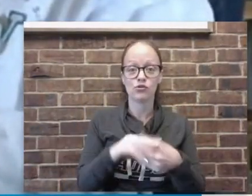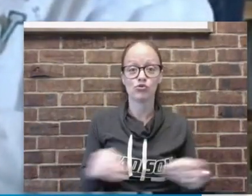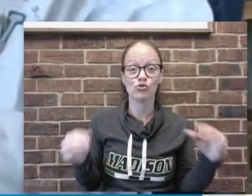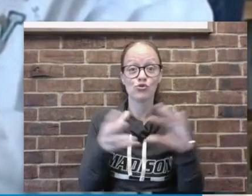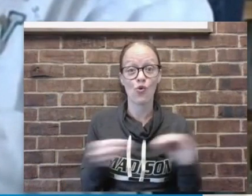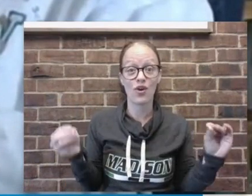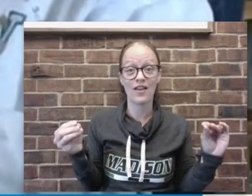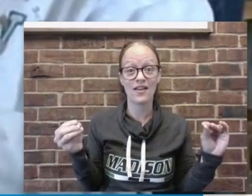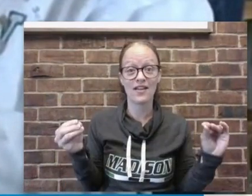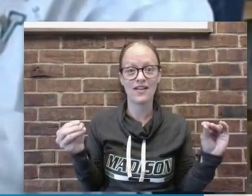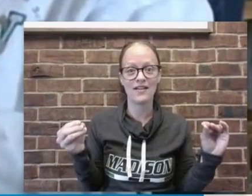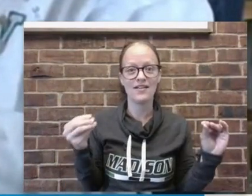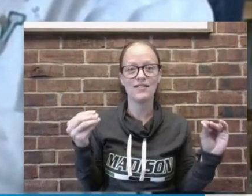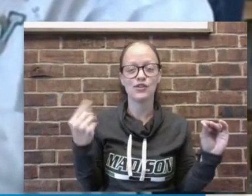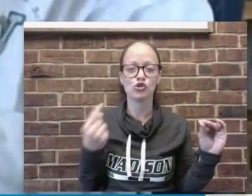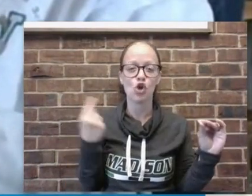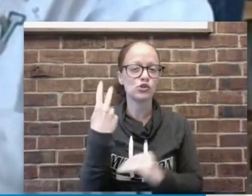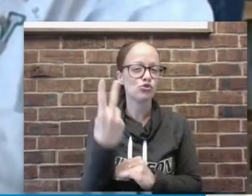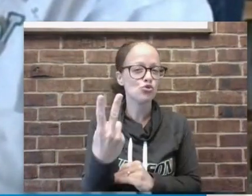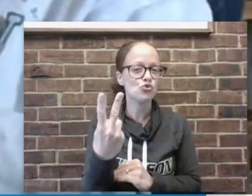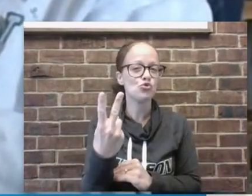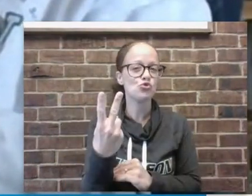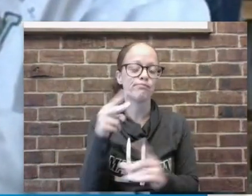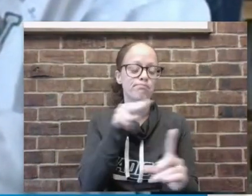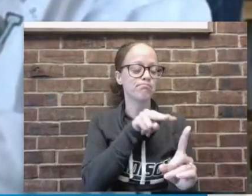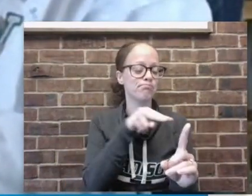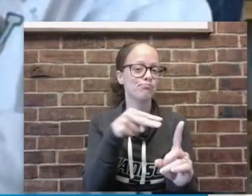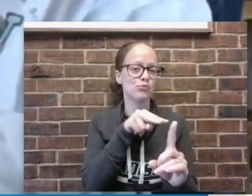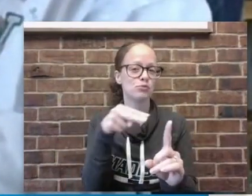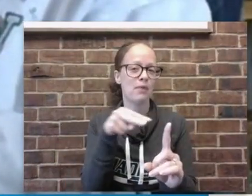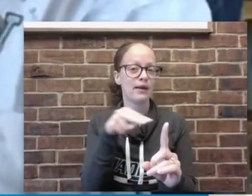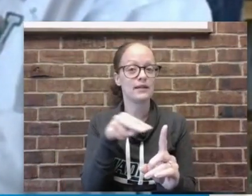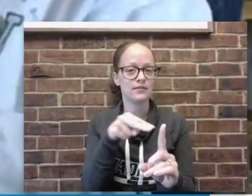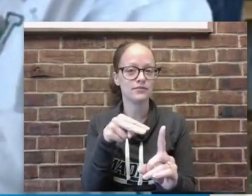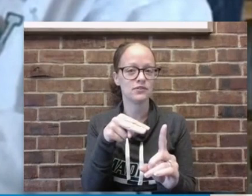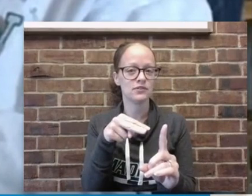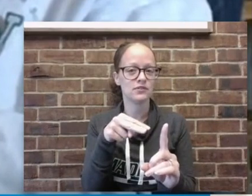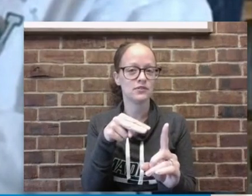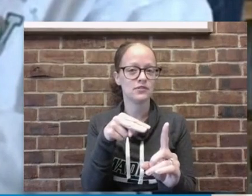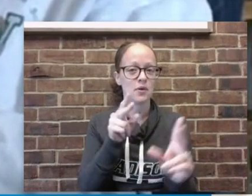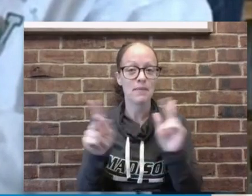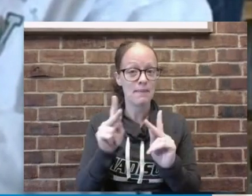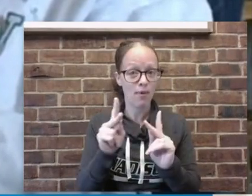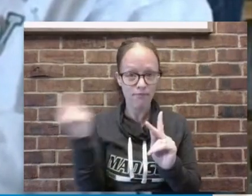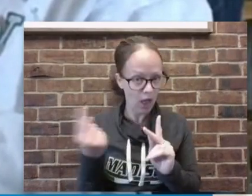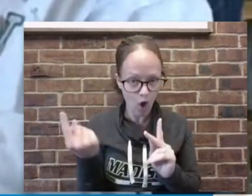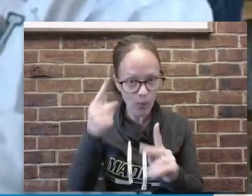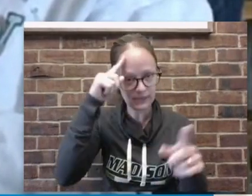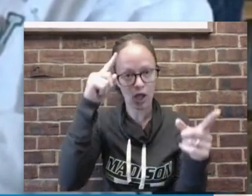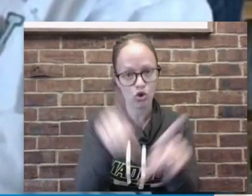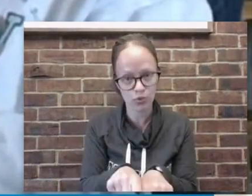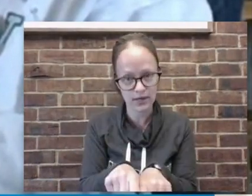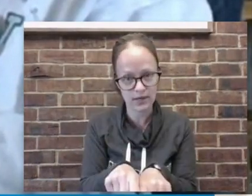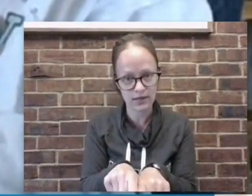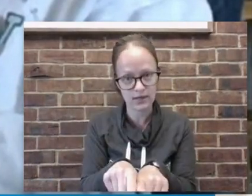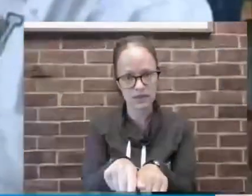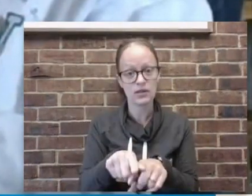dealing with people now and in the future remember that there's more than one point of view that goes along with everything be kind